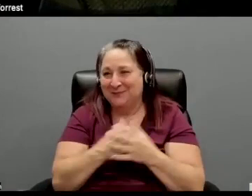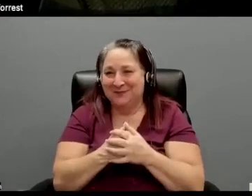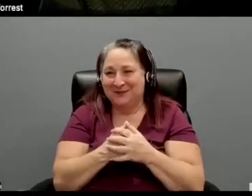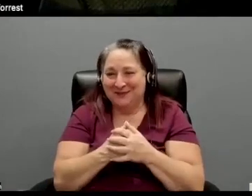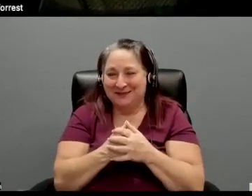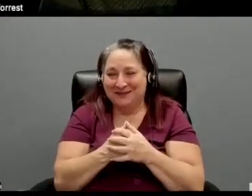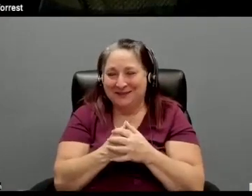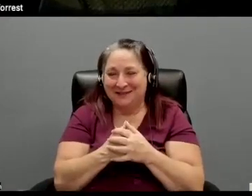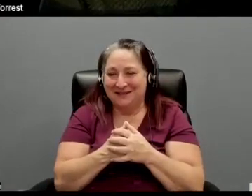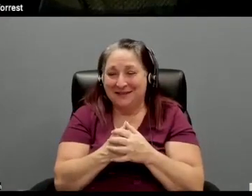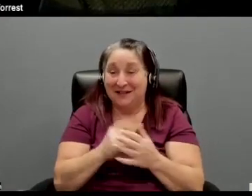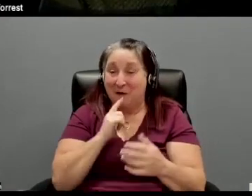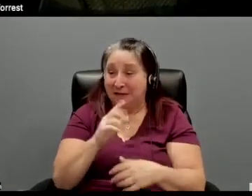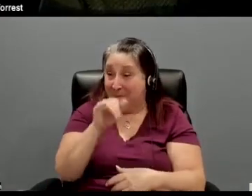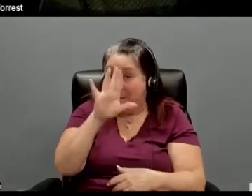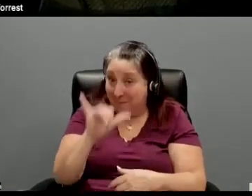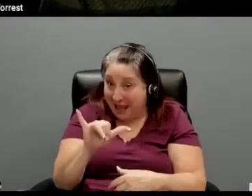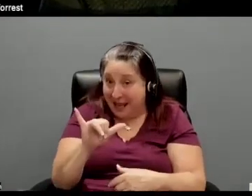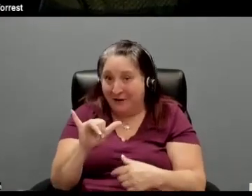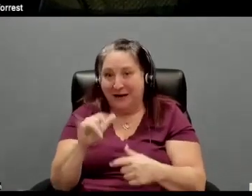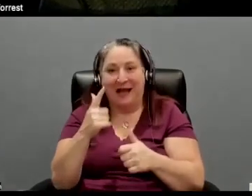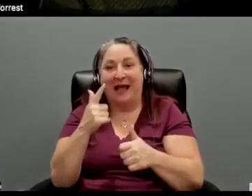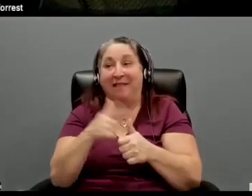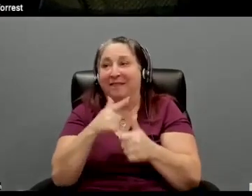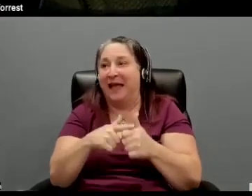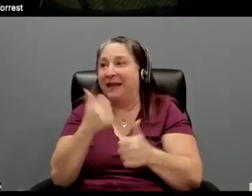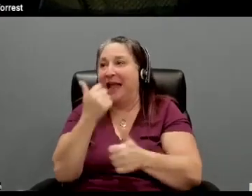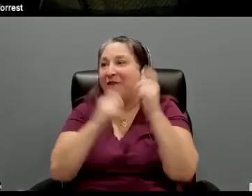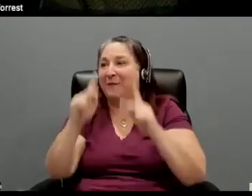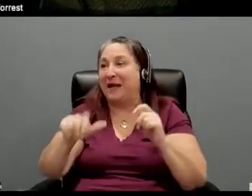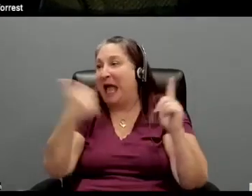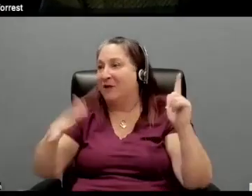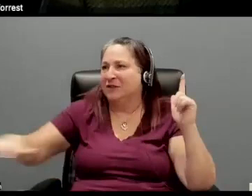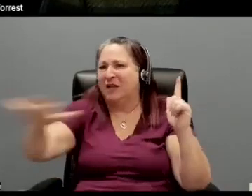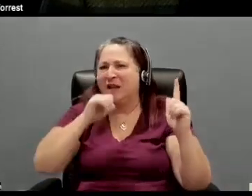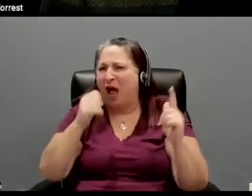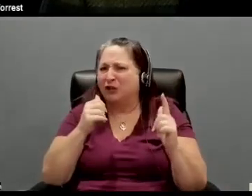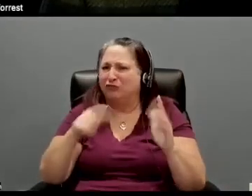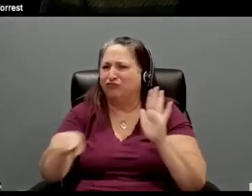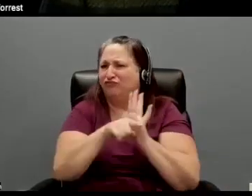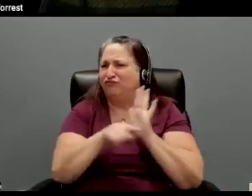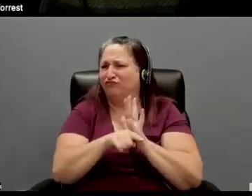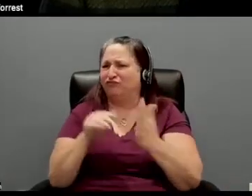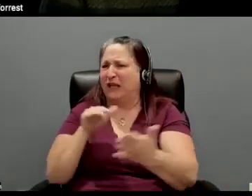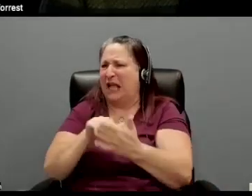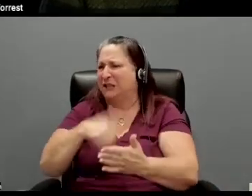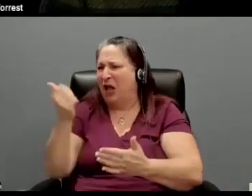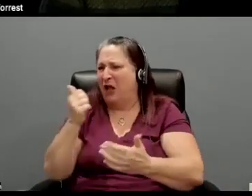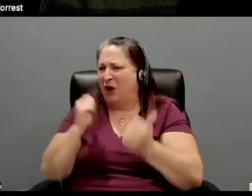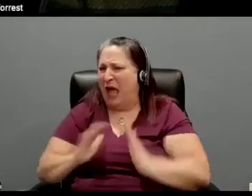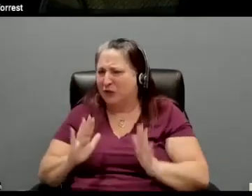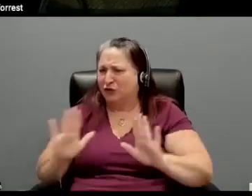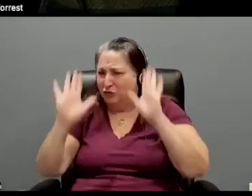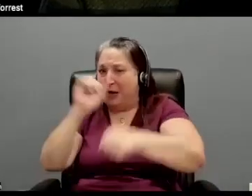There was Barry and then there was sort of everybody else and not to disparage any of the other actors who did great work, but, you know, Barry